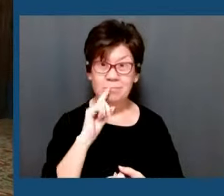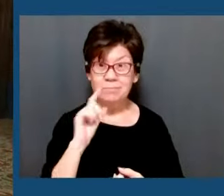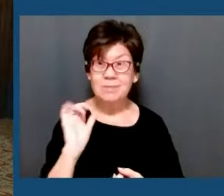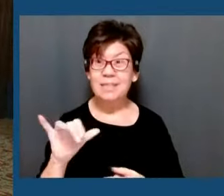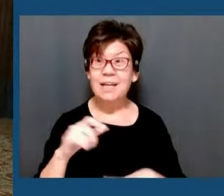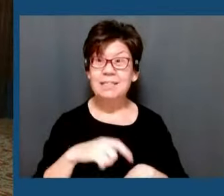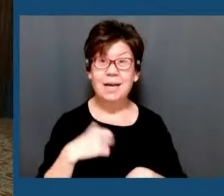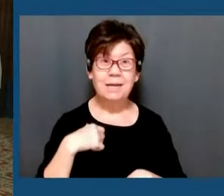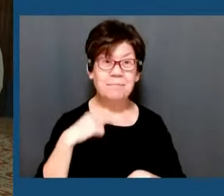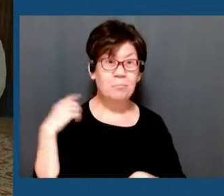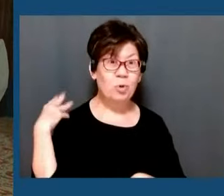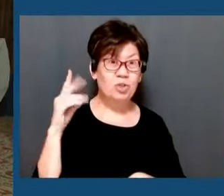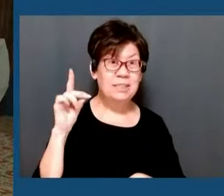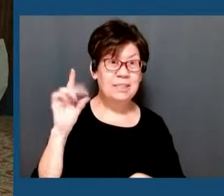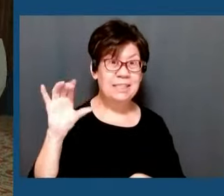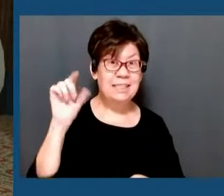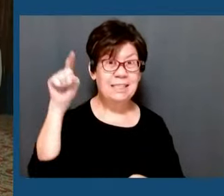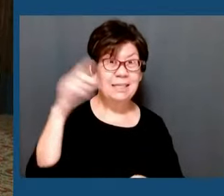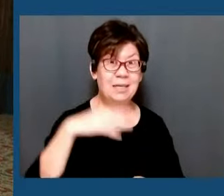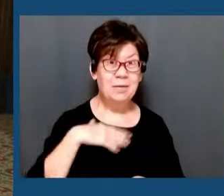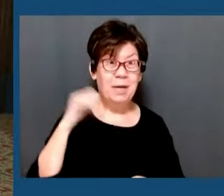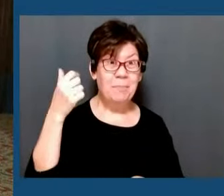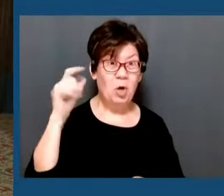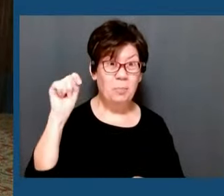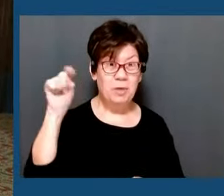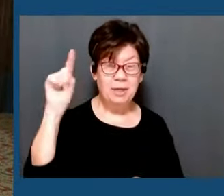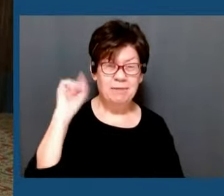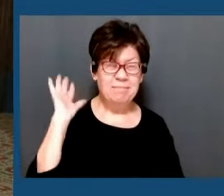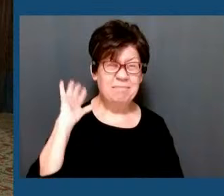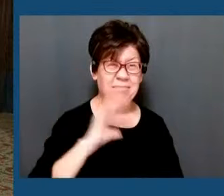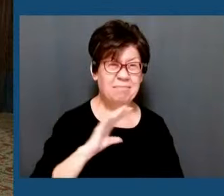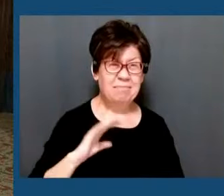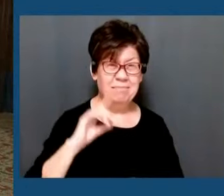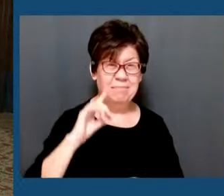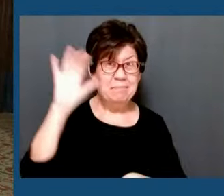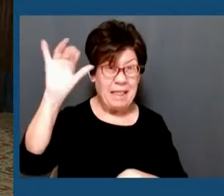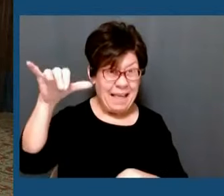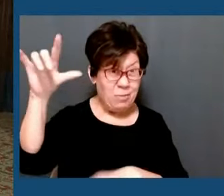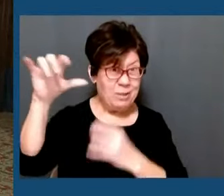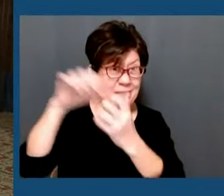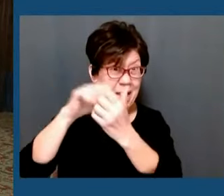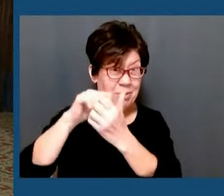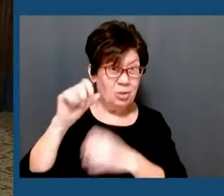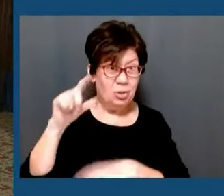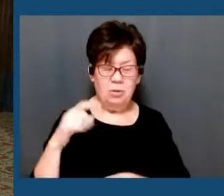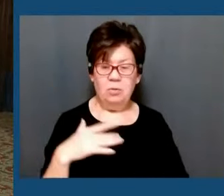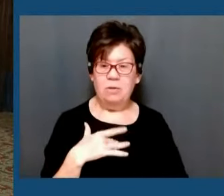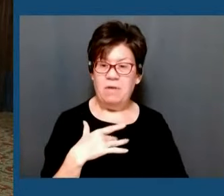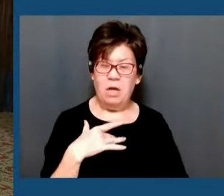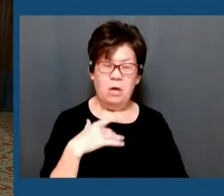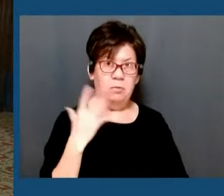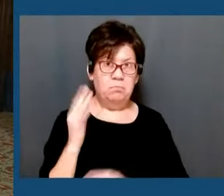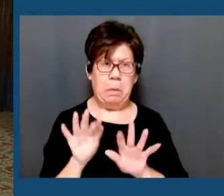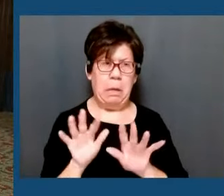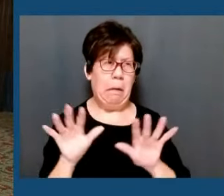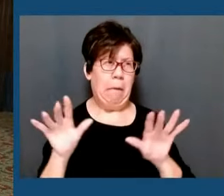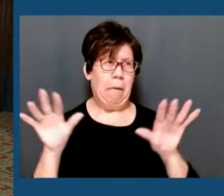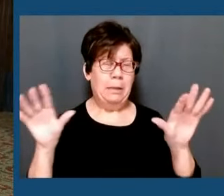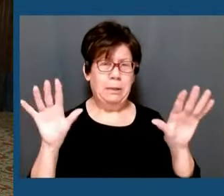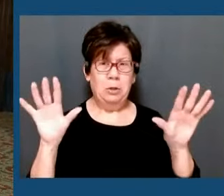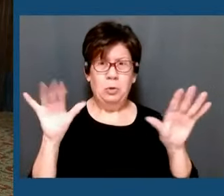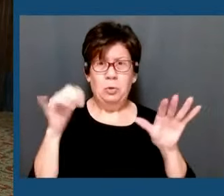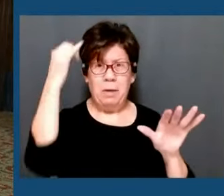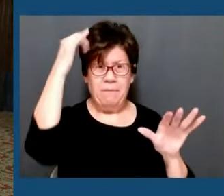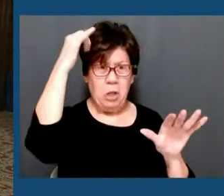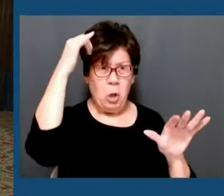D.C. at the time, my apartment when I was in Congress was severely damaged. We felt those effects all the way up to Buffalo, New York. So